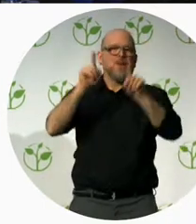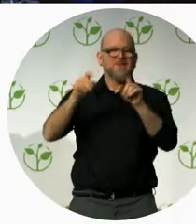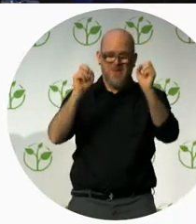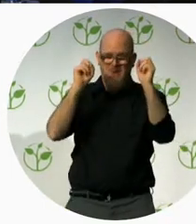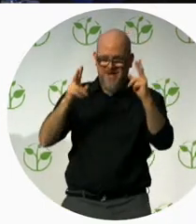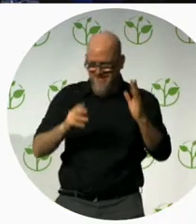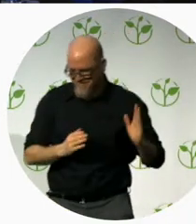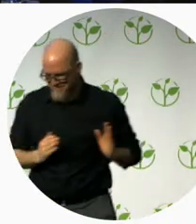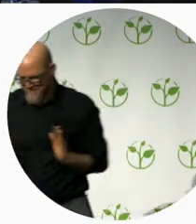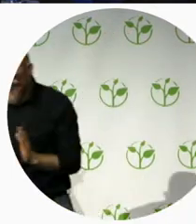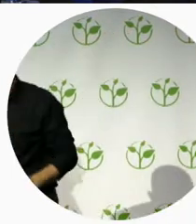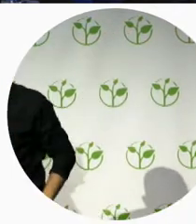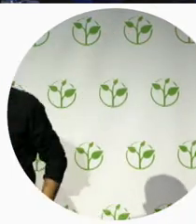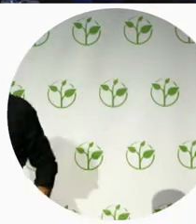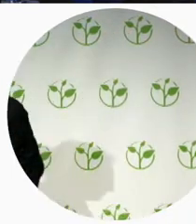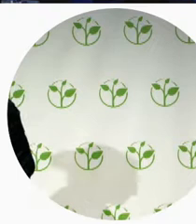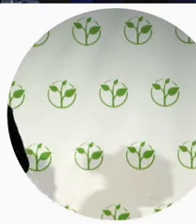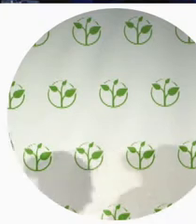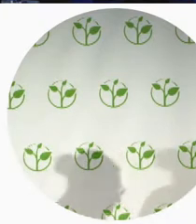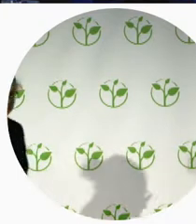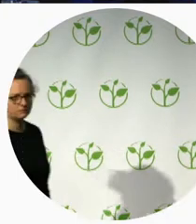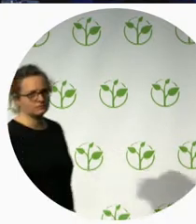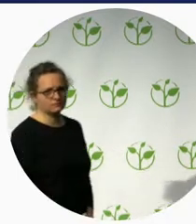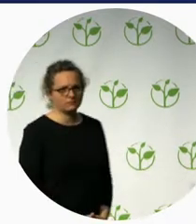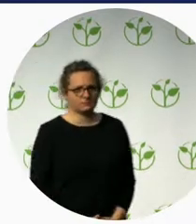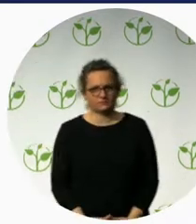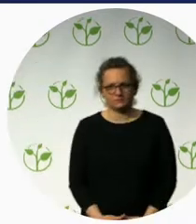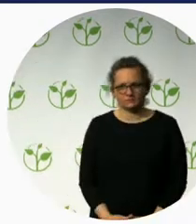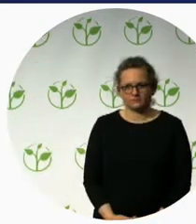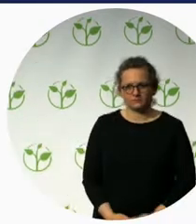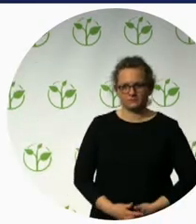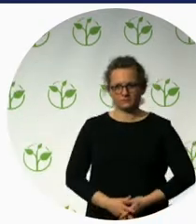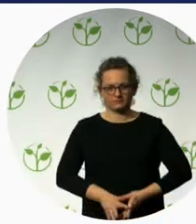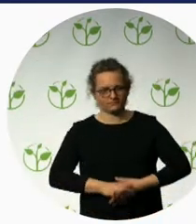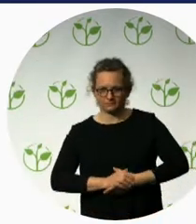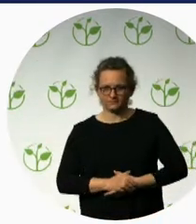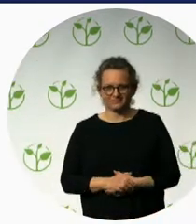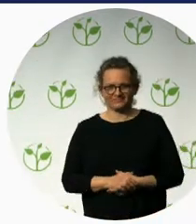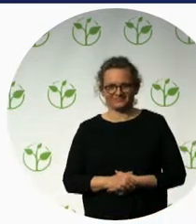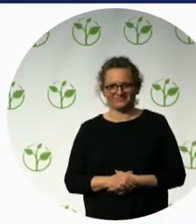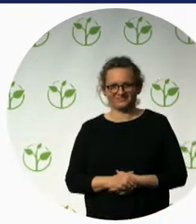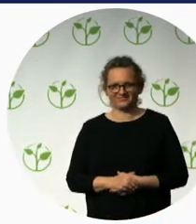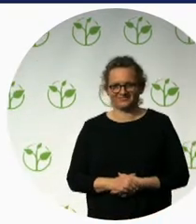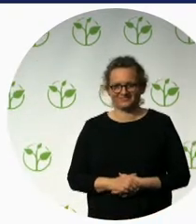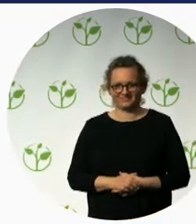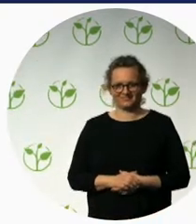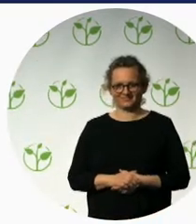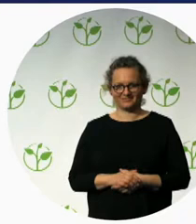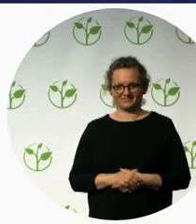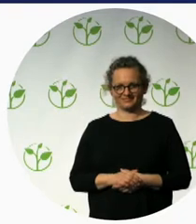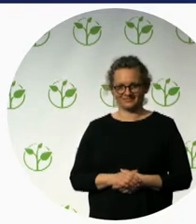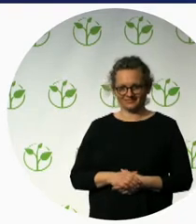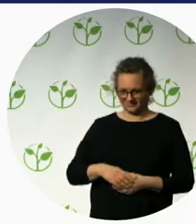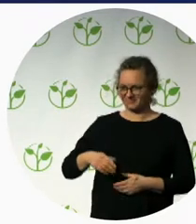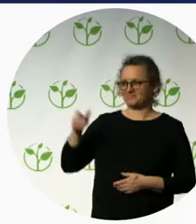friends who's also one of the directors of INAT, Marco Pizio. He's head of social and accessible